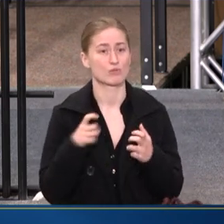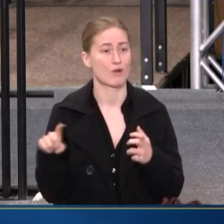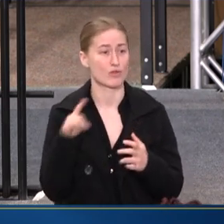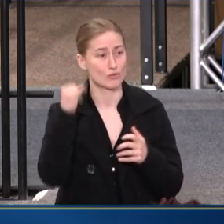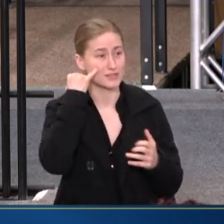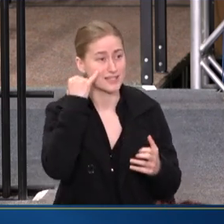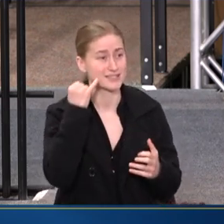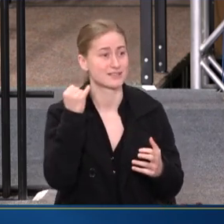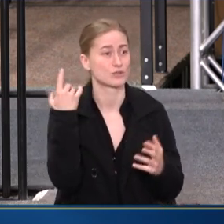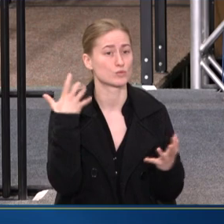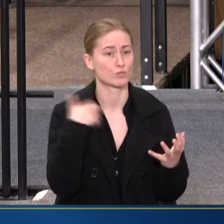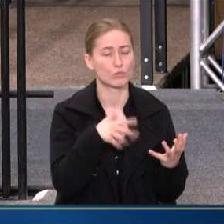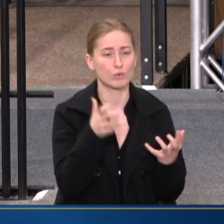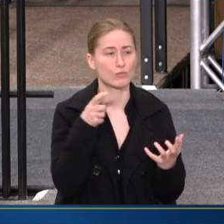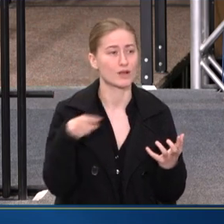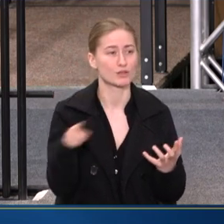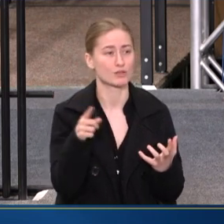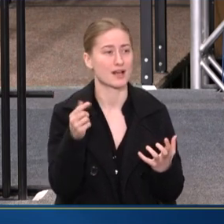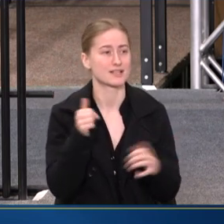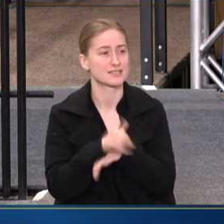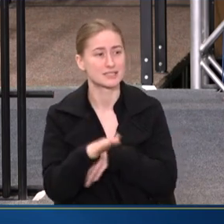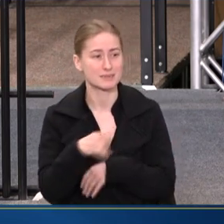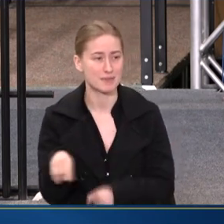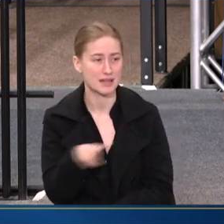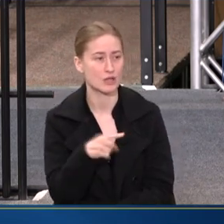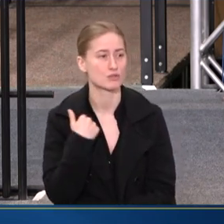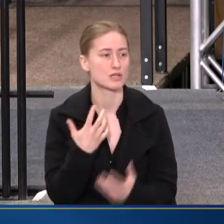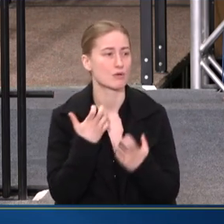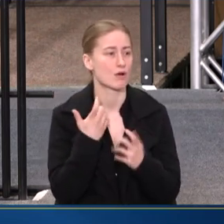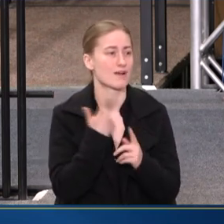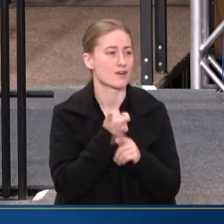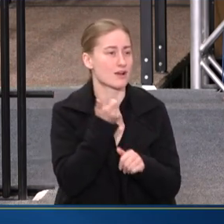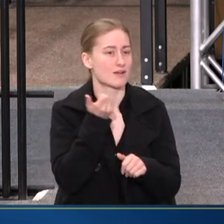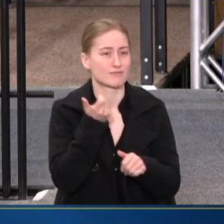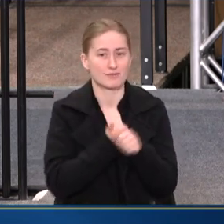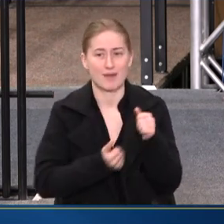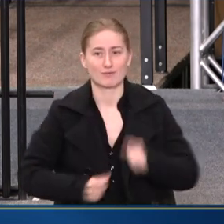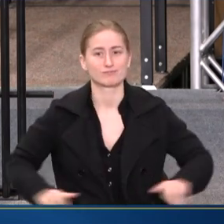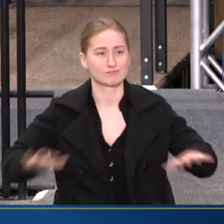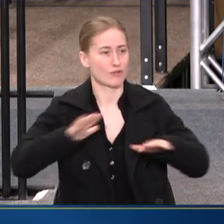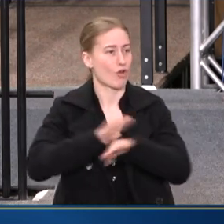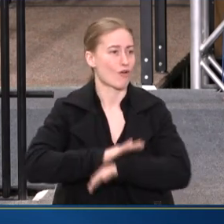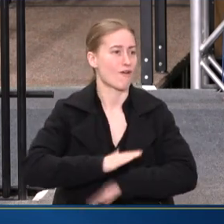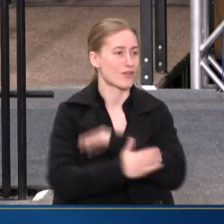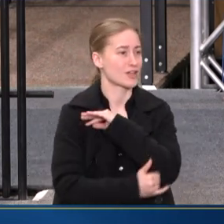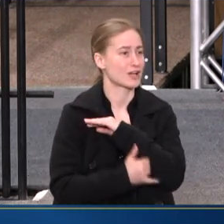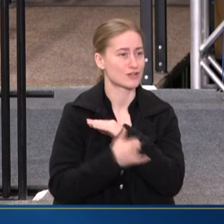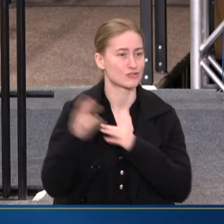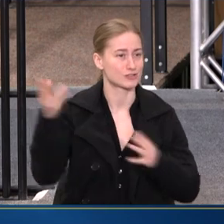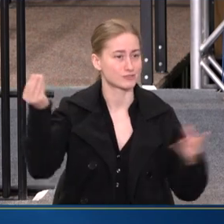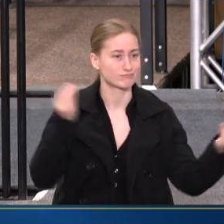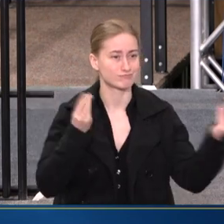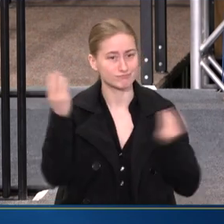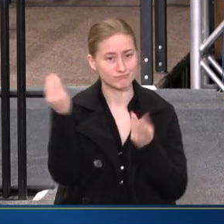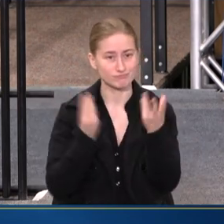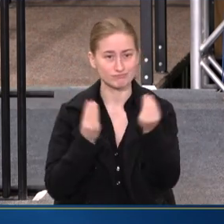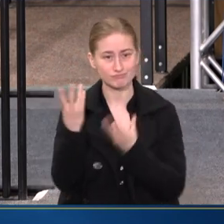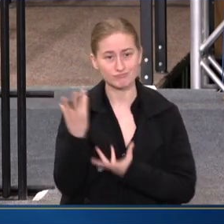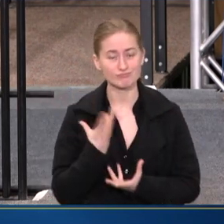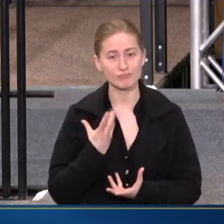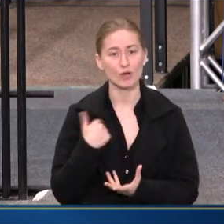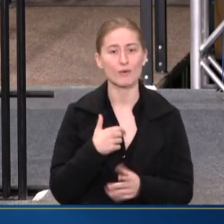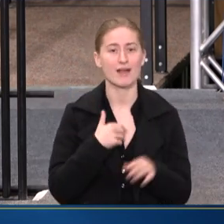IDEAS. WE WANT YOU TO BE SUBMITTING THOSE AND WE WANT THEM FROM EVERY CORNER OF THE COUNTRY TO COME IN. SO WE HAVE A